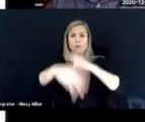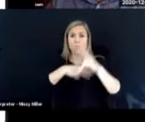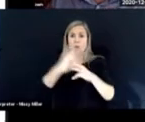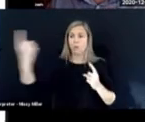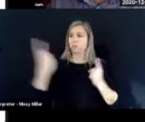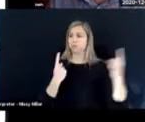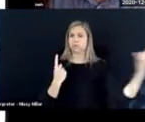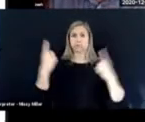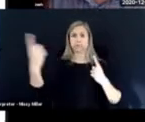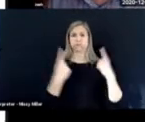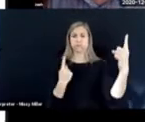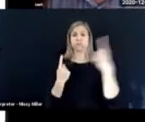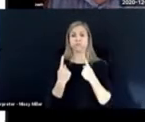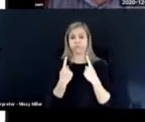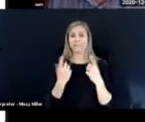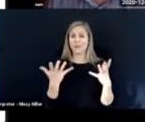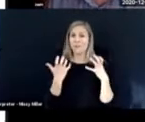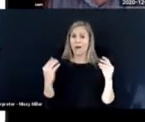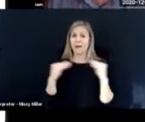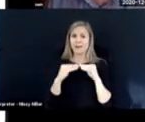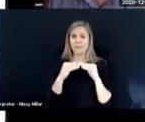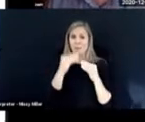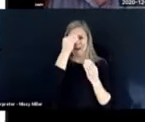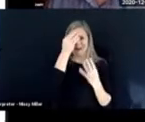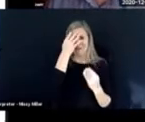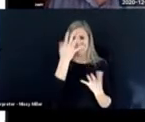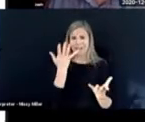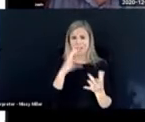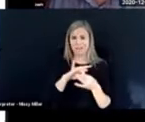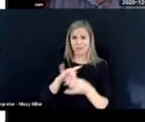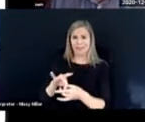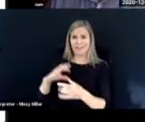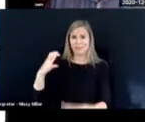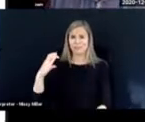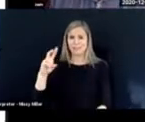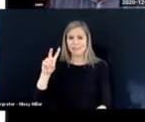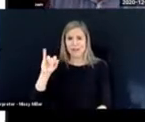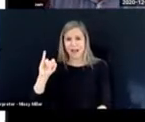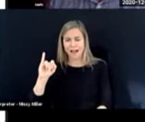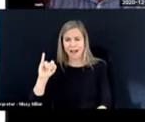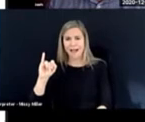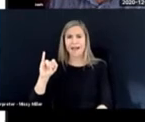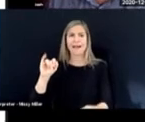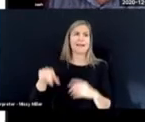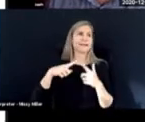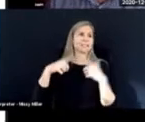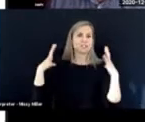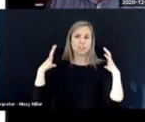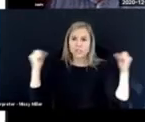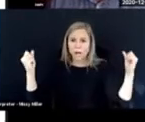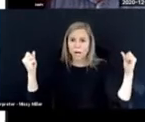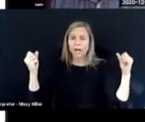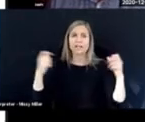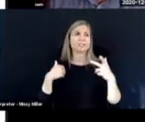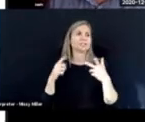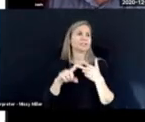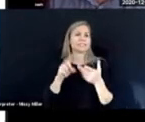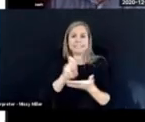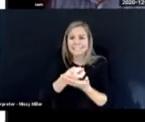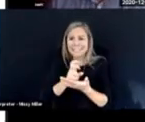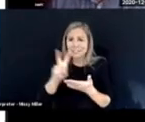in the audience who wanted more information about cortical visual impairment,